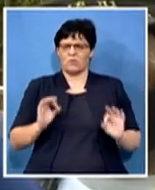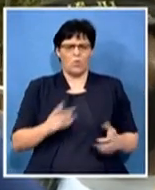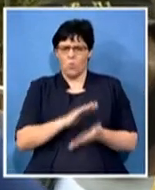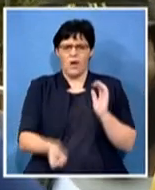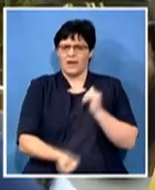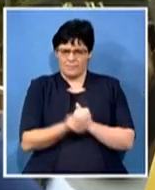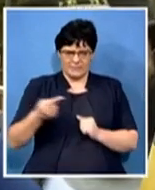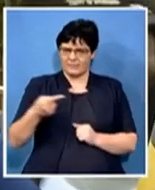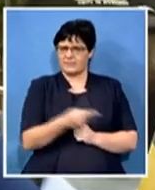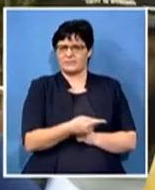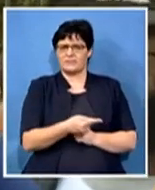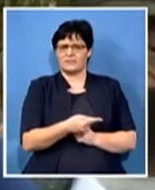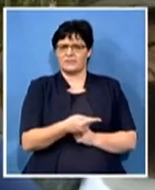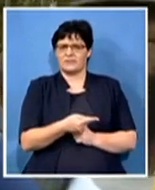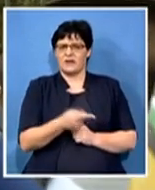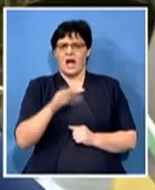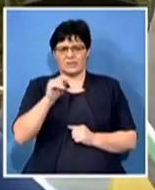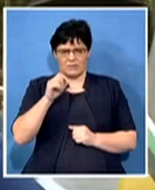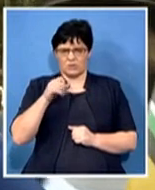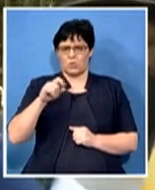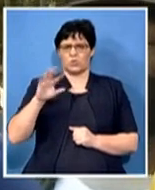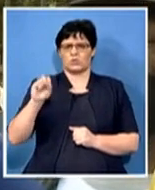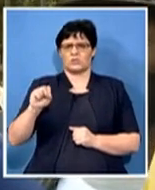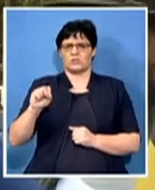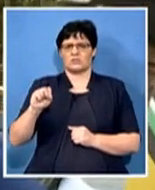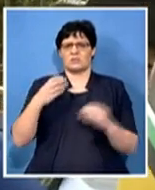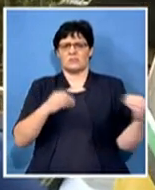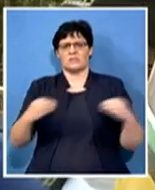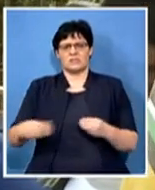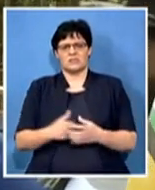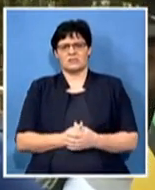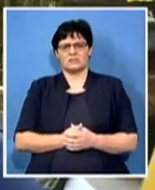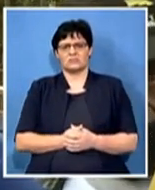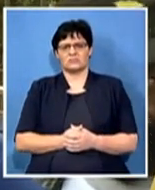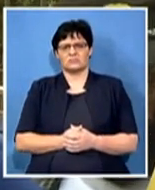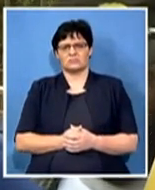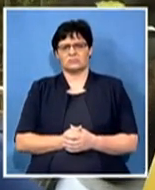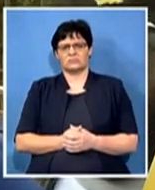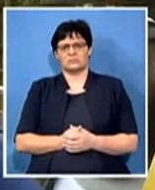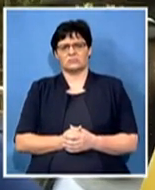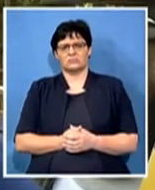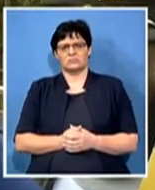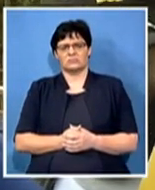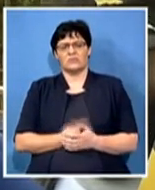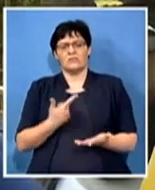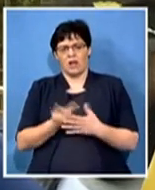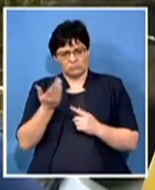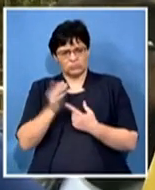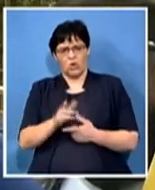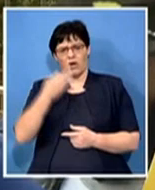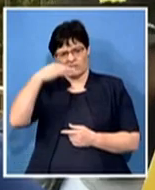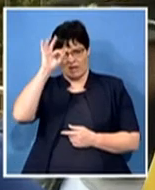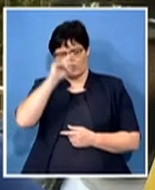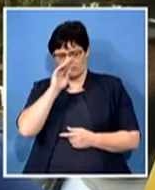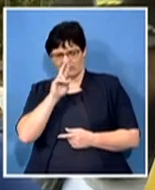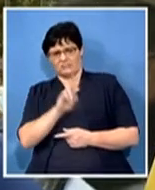saga. It actually demonstrates that our government lowered the bar big time and also